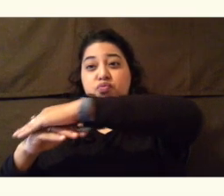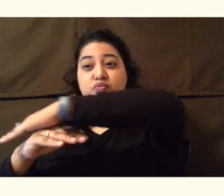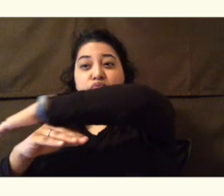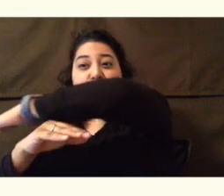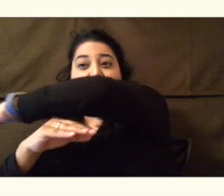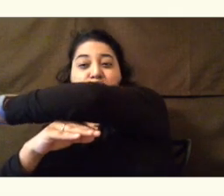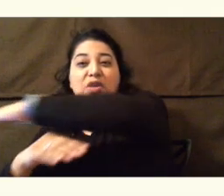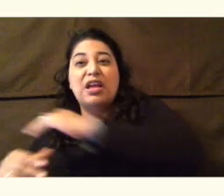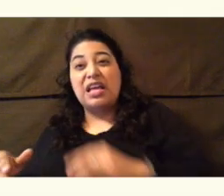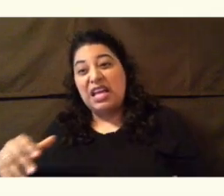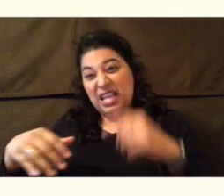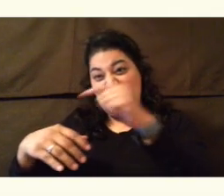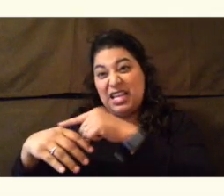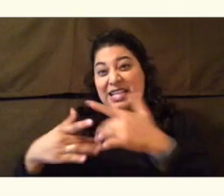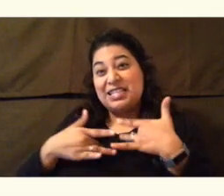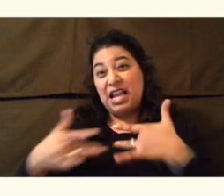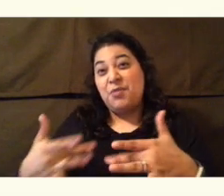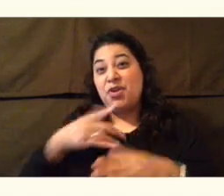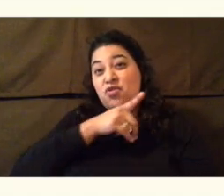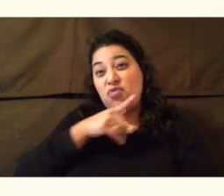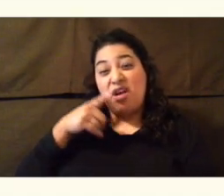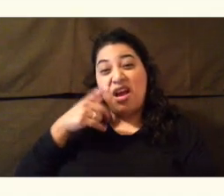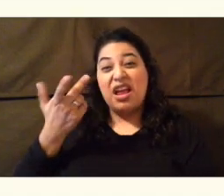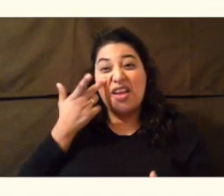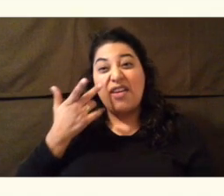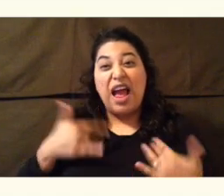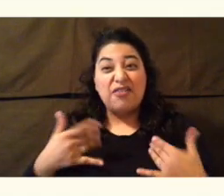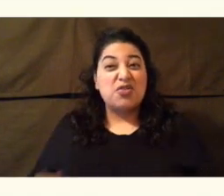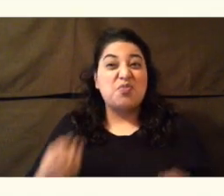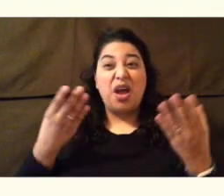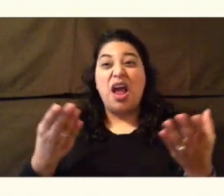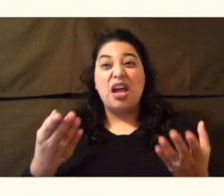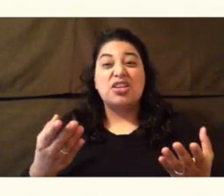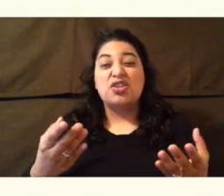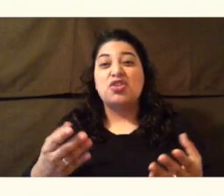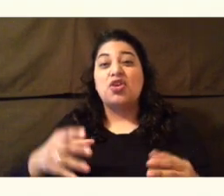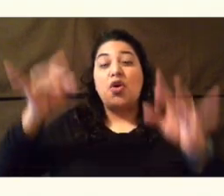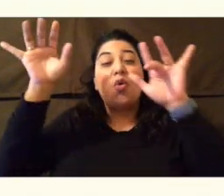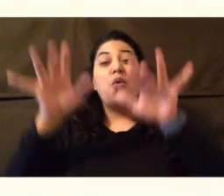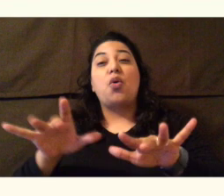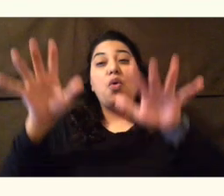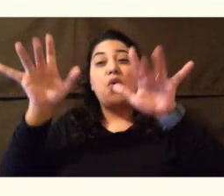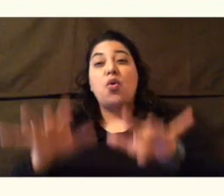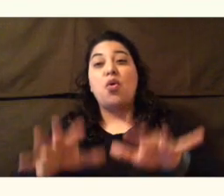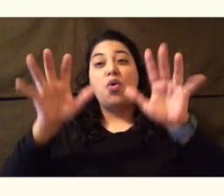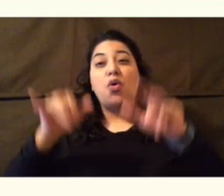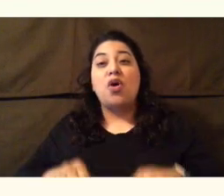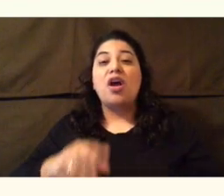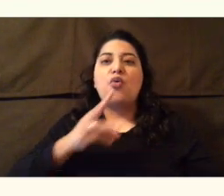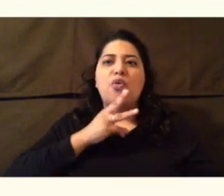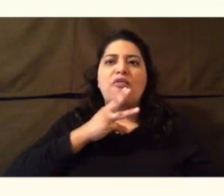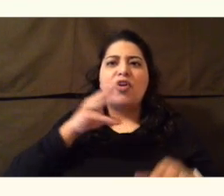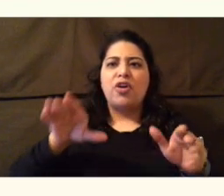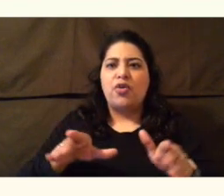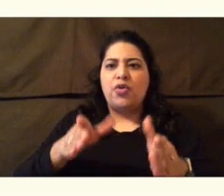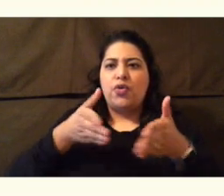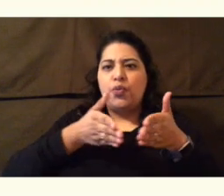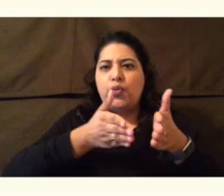If there's too much rain, a stream or river can overflow its banks and flood the area around it.